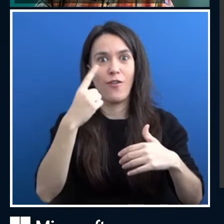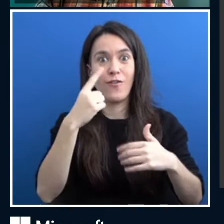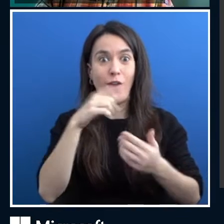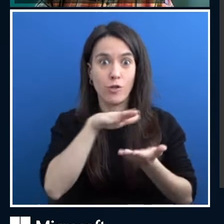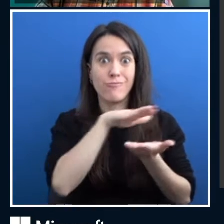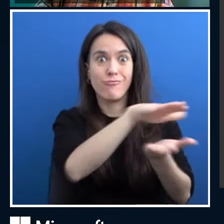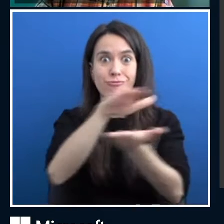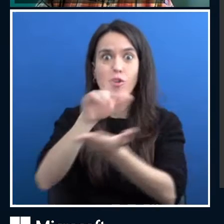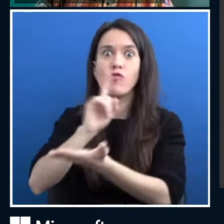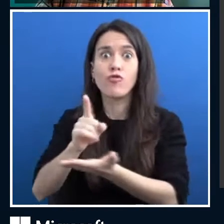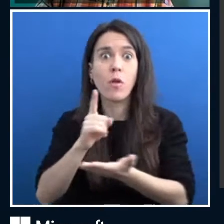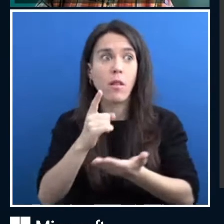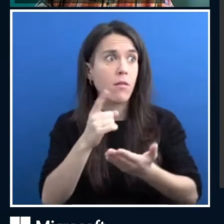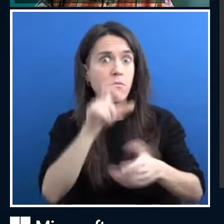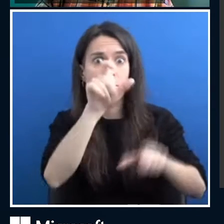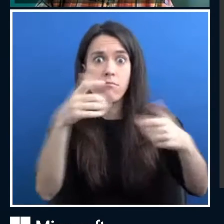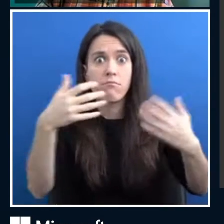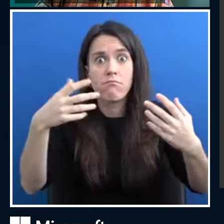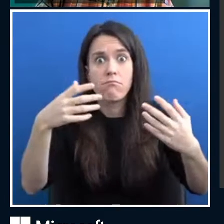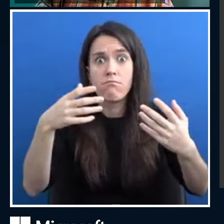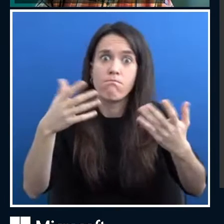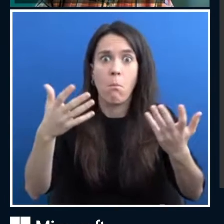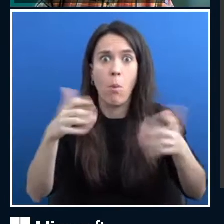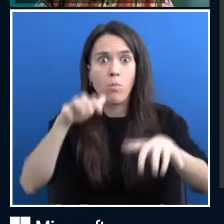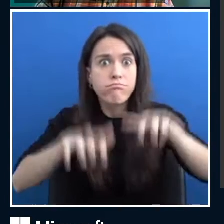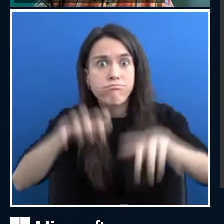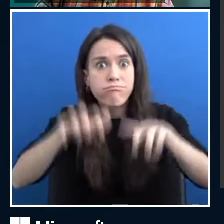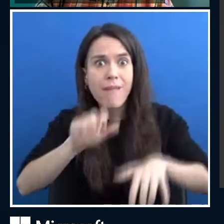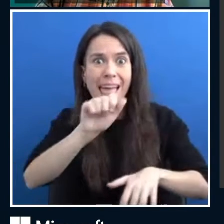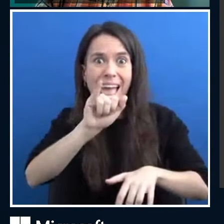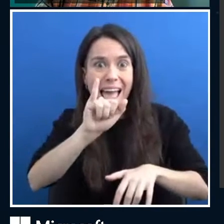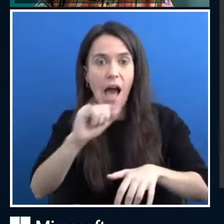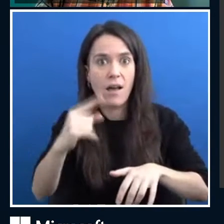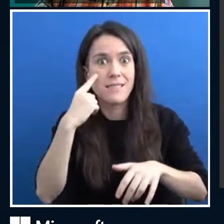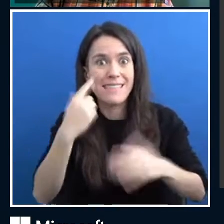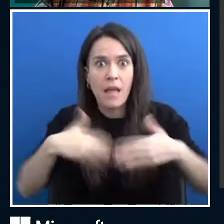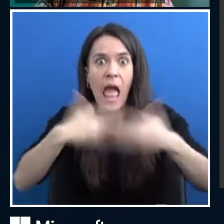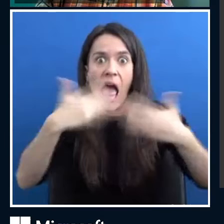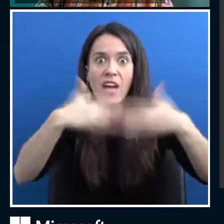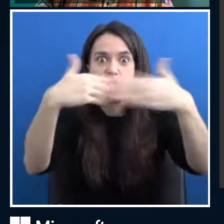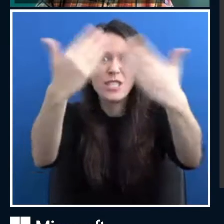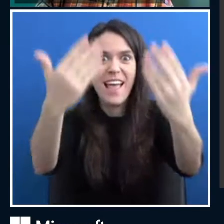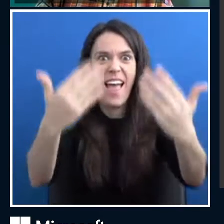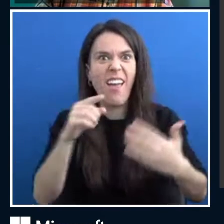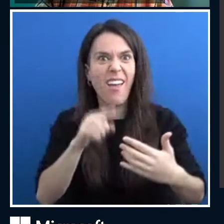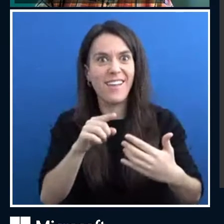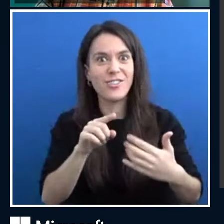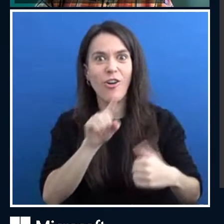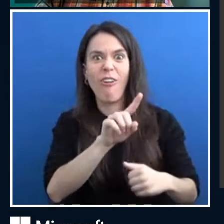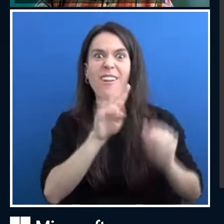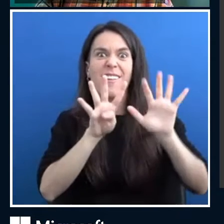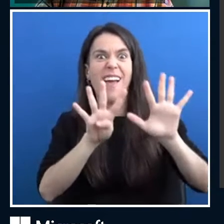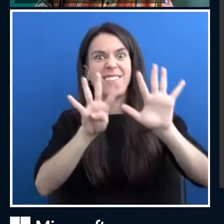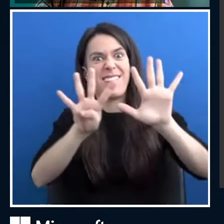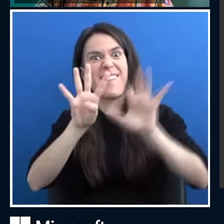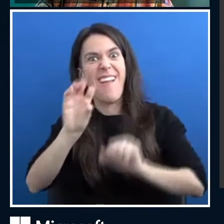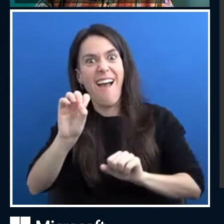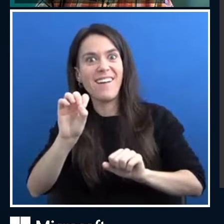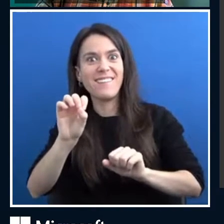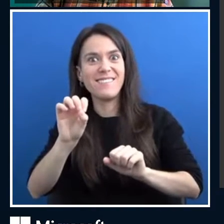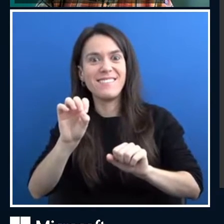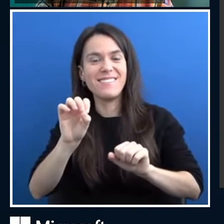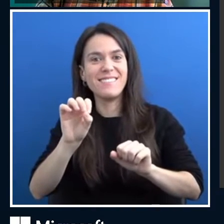we use it on a daily basis. And it's so I mean, what it was in 1990 is not even sort of late, slightly later